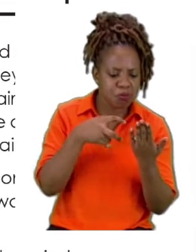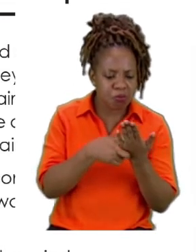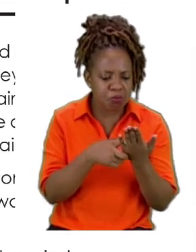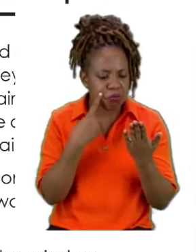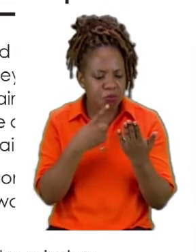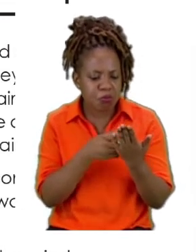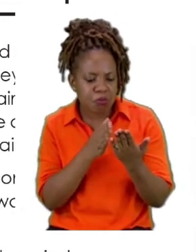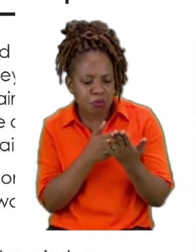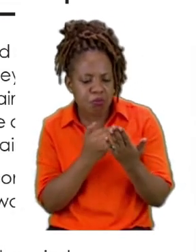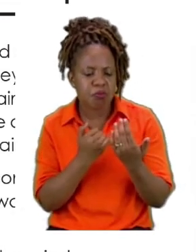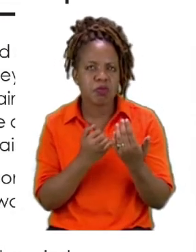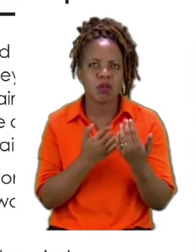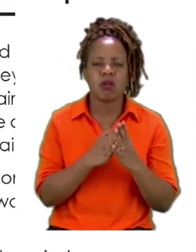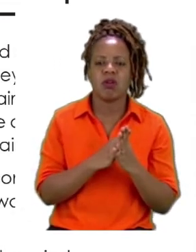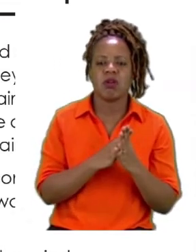Ding dong!